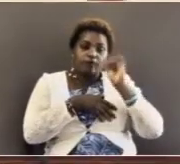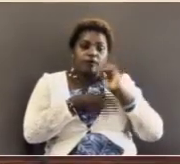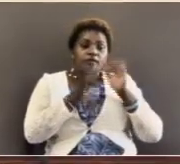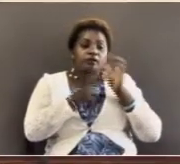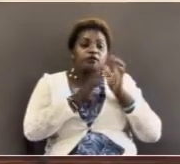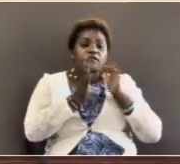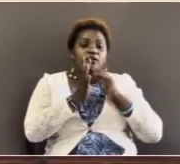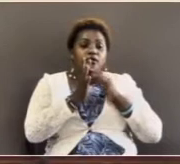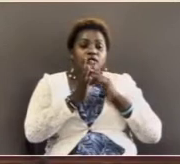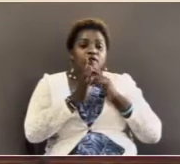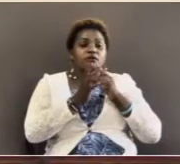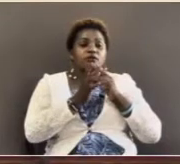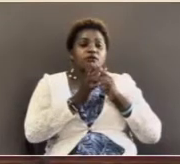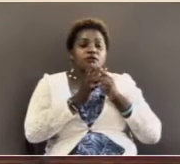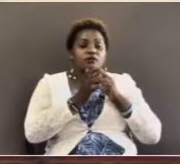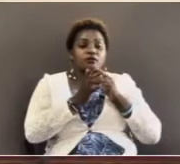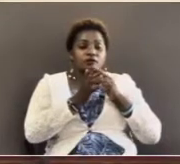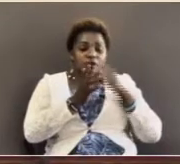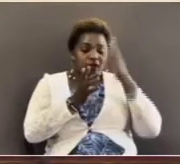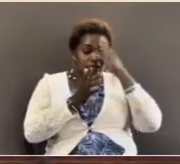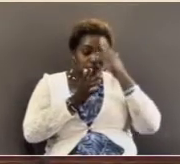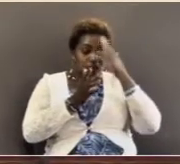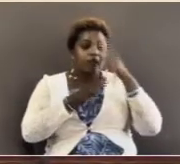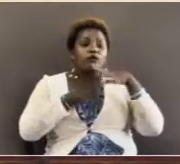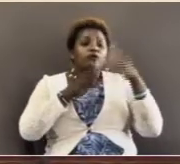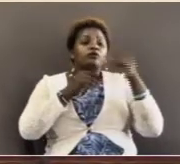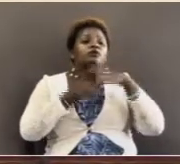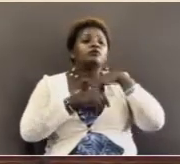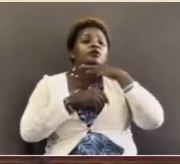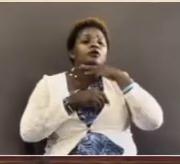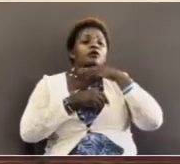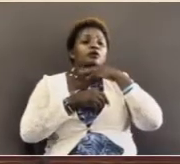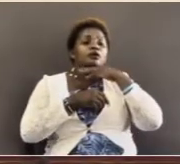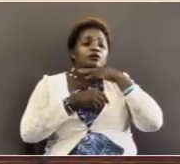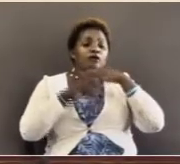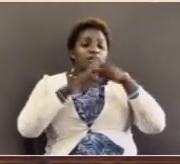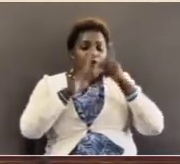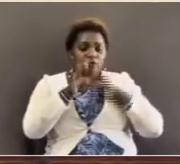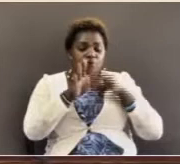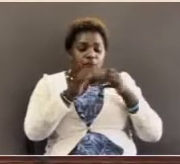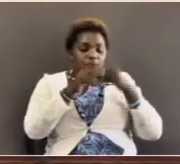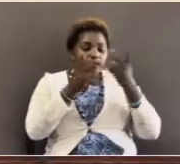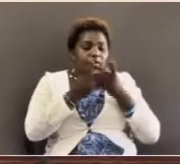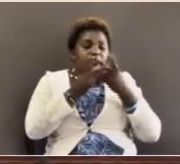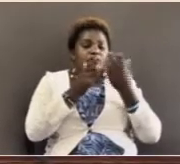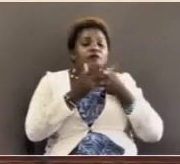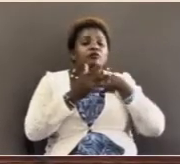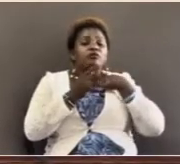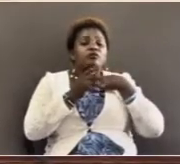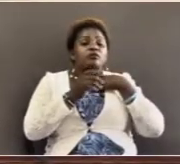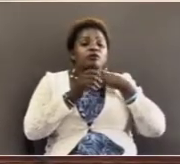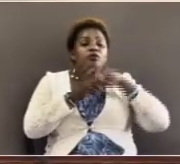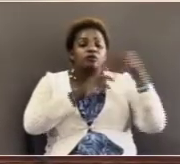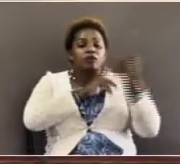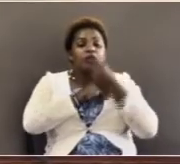Jesus joined them and he was going his way. So when they got to a place where they wanted to